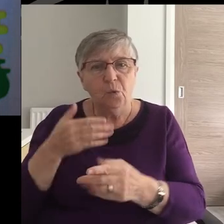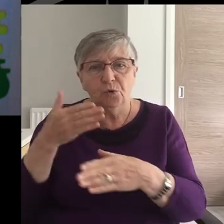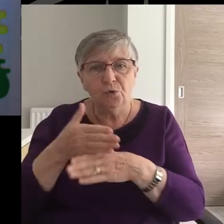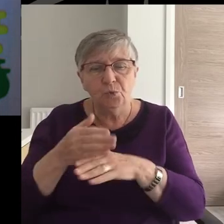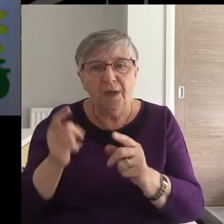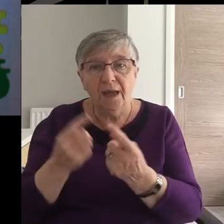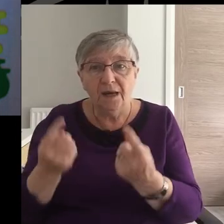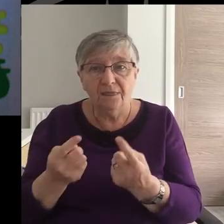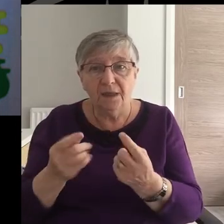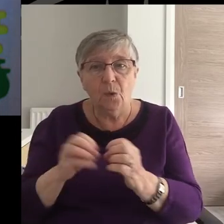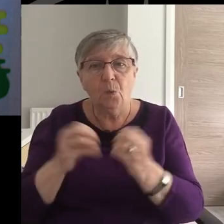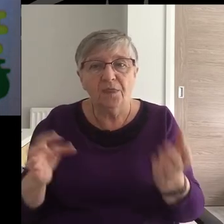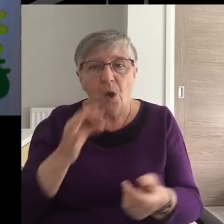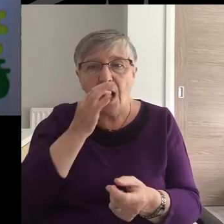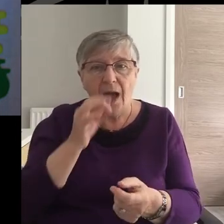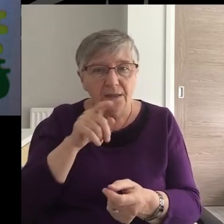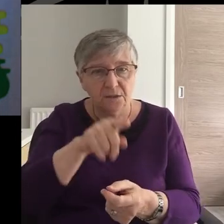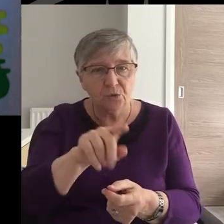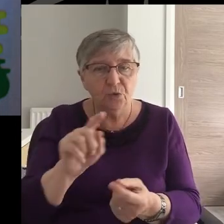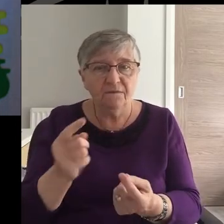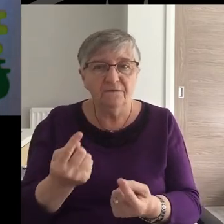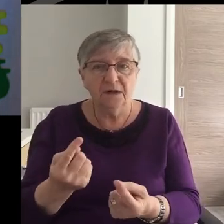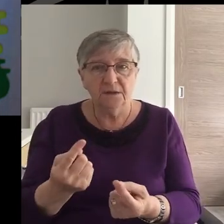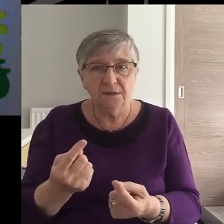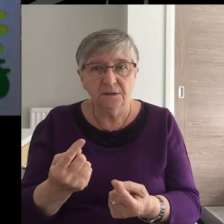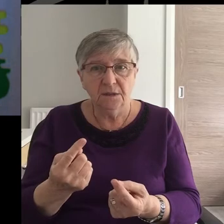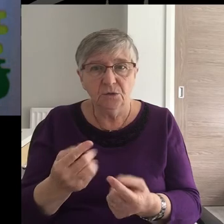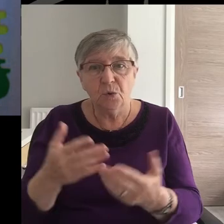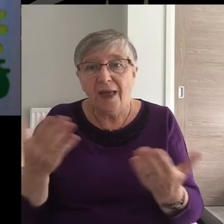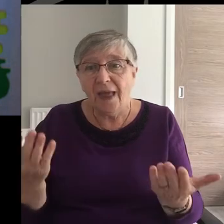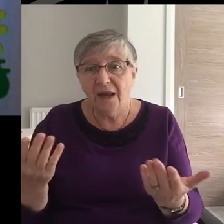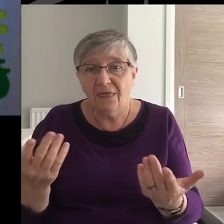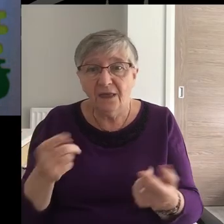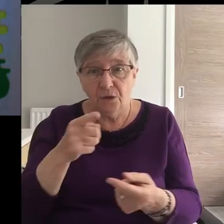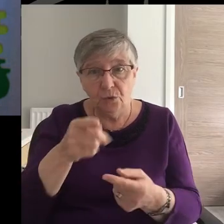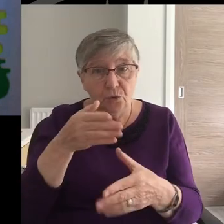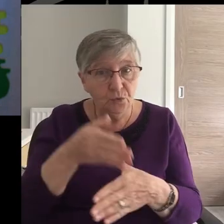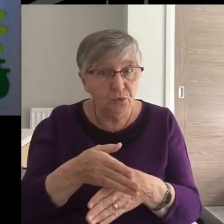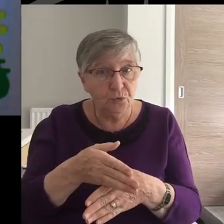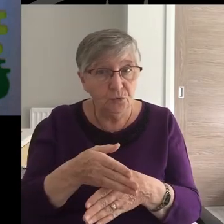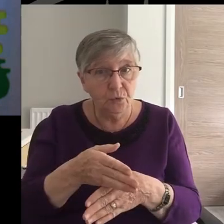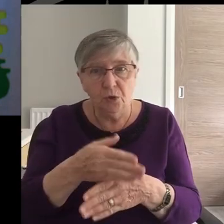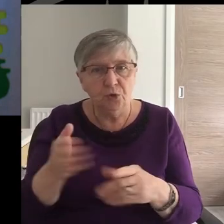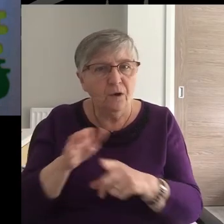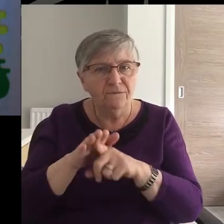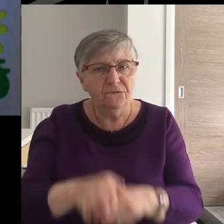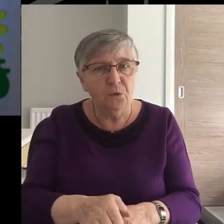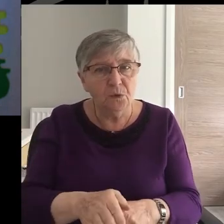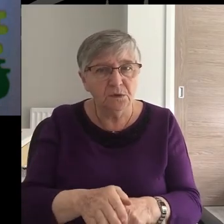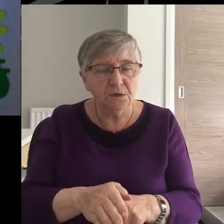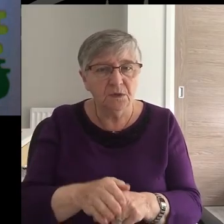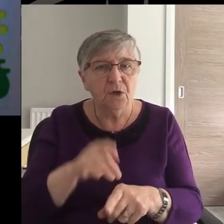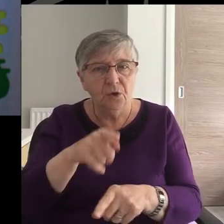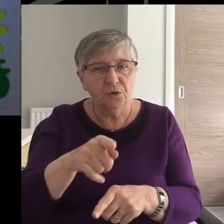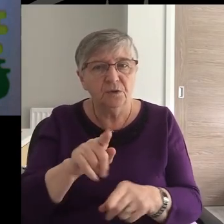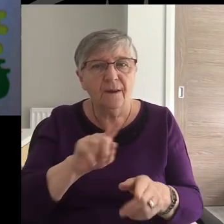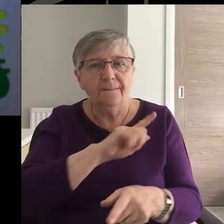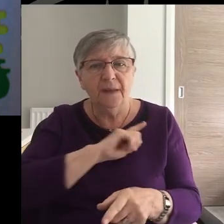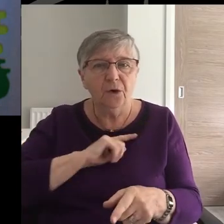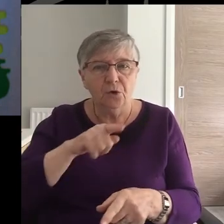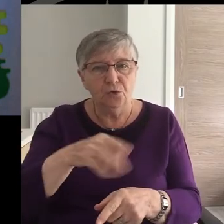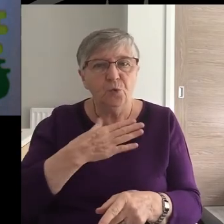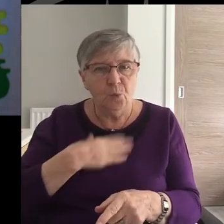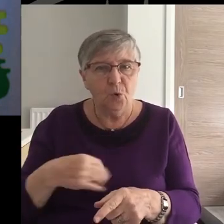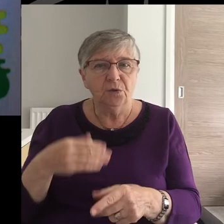didn't want to do anything without your consent, so that any favor you do would not seem forced, but would be voluntary.